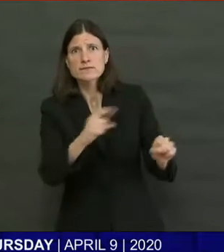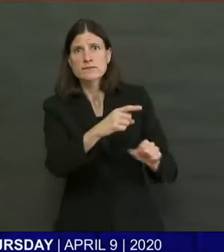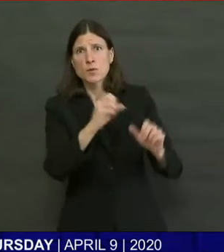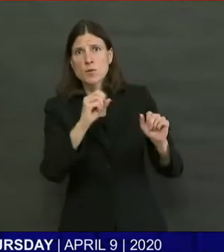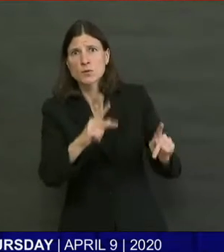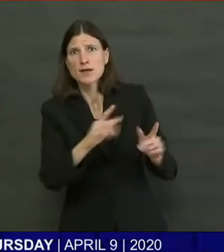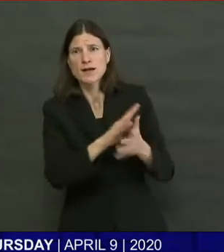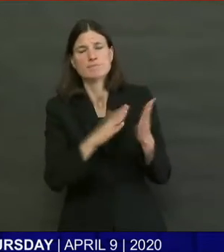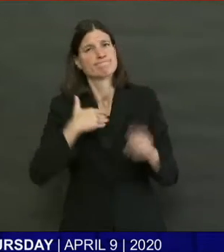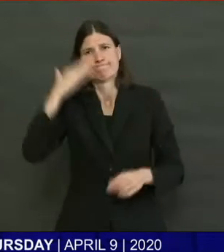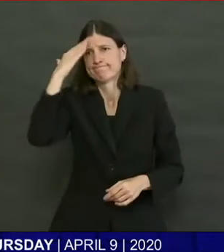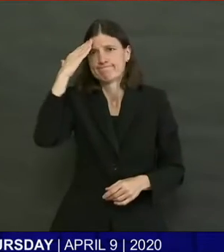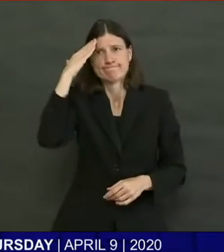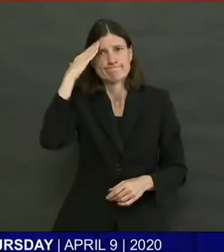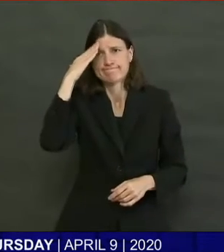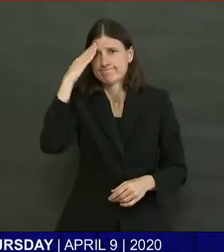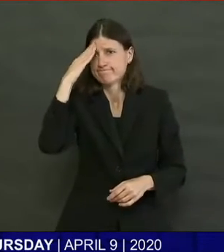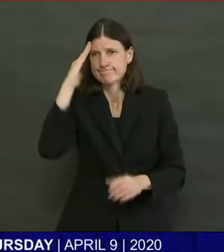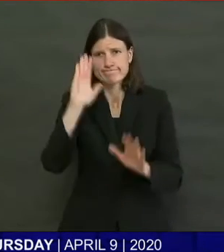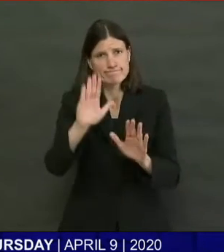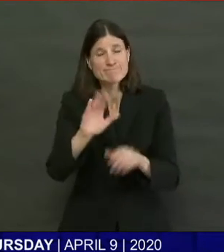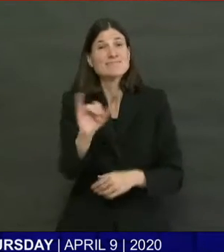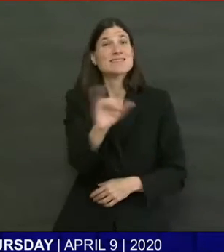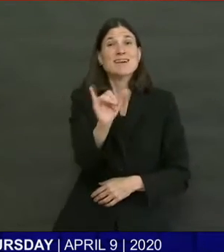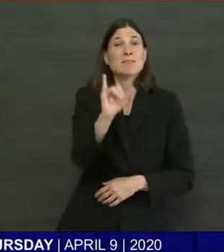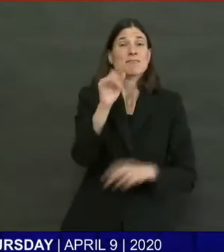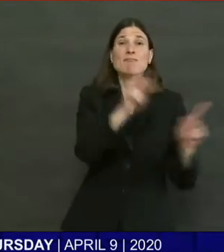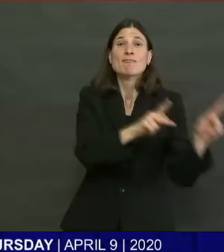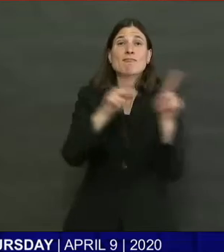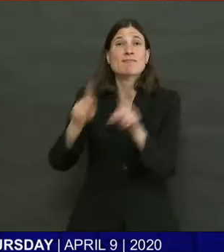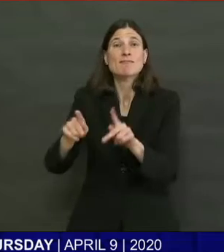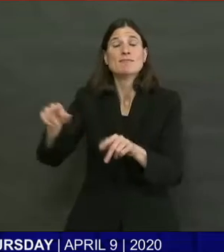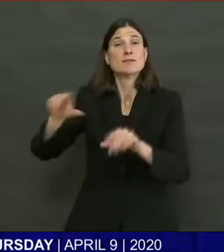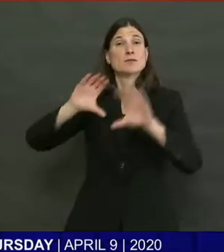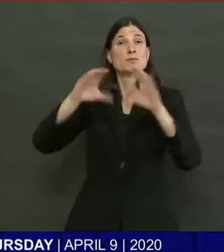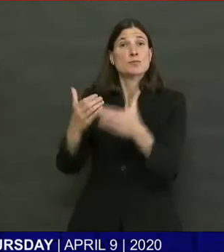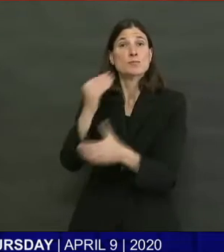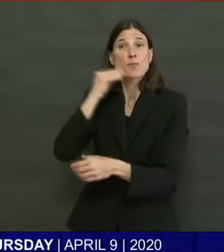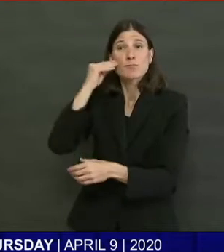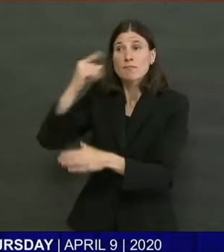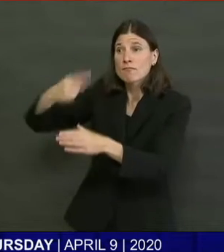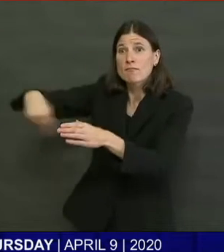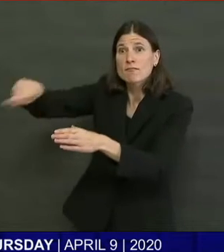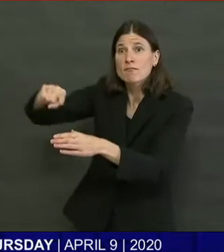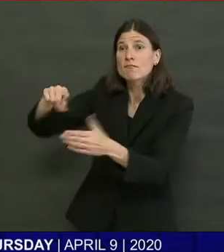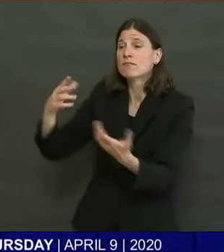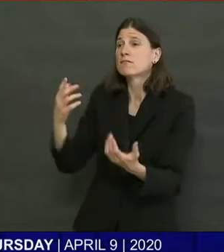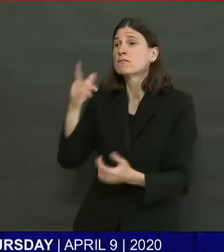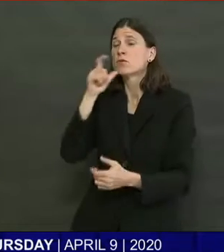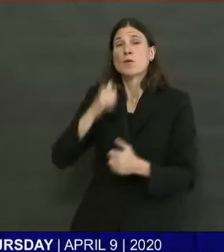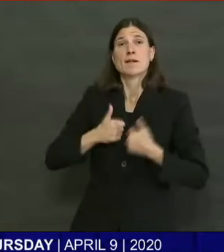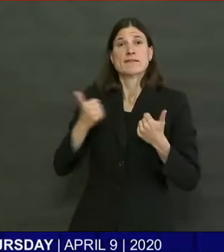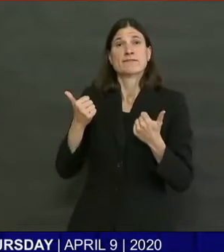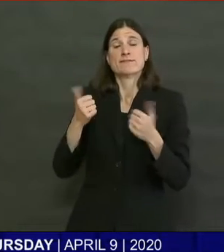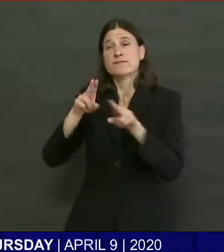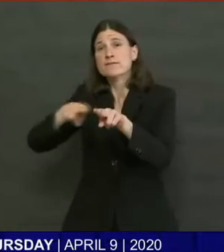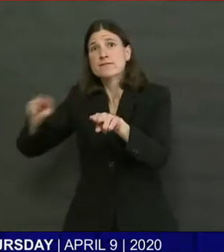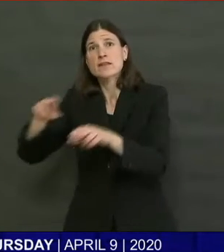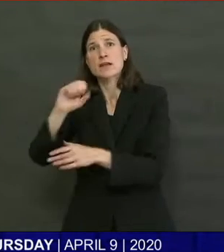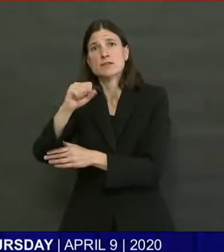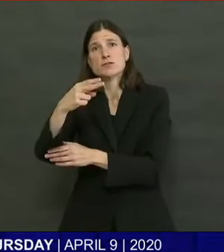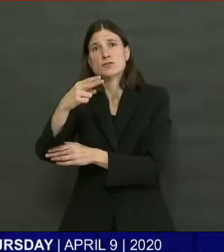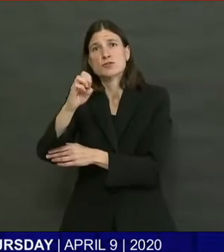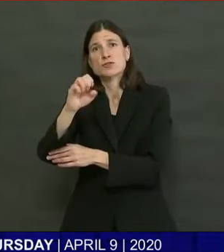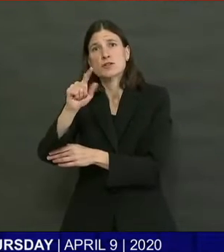settings, too, group homes, you know, the Harrington Hall homeless shelter. If you're in a homeless shelter, life is